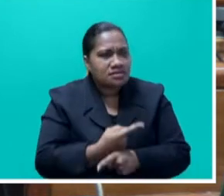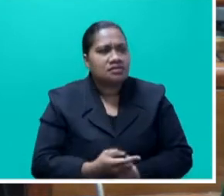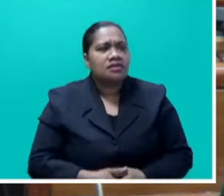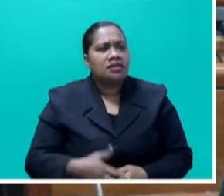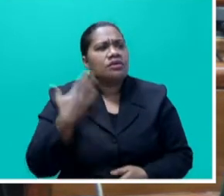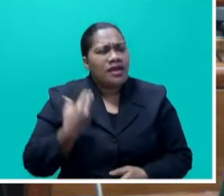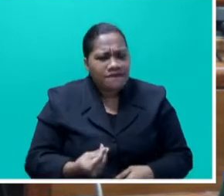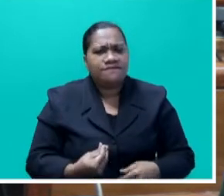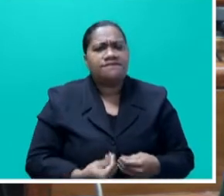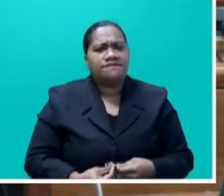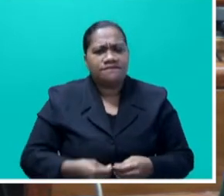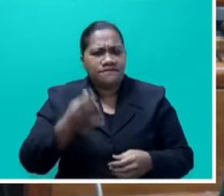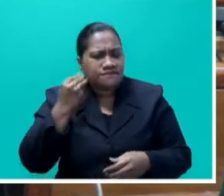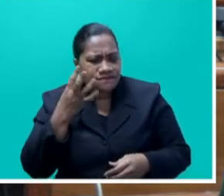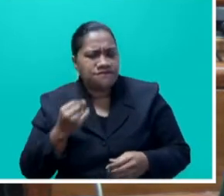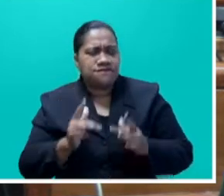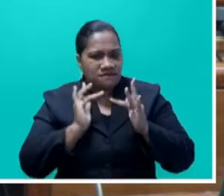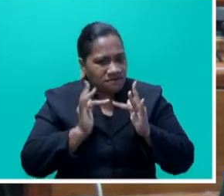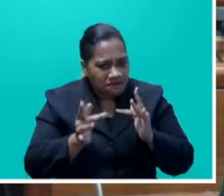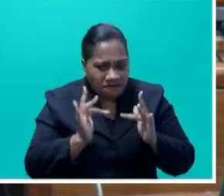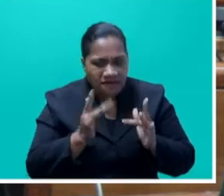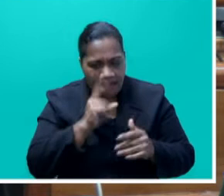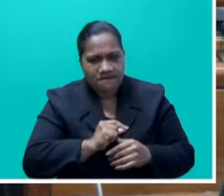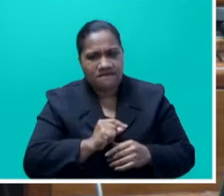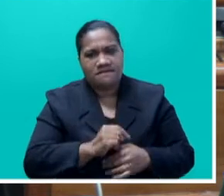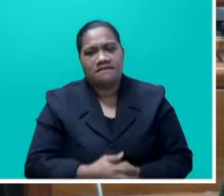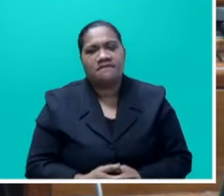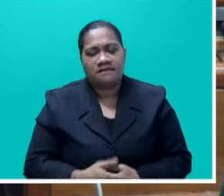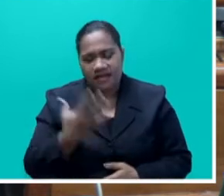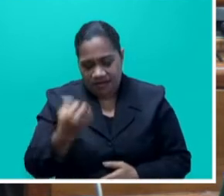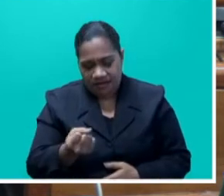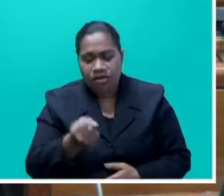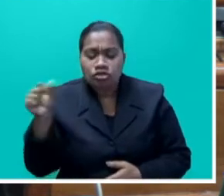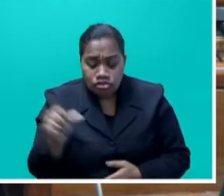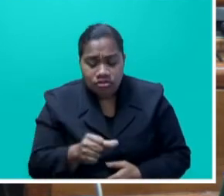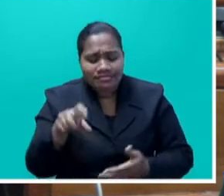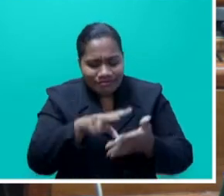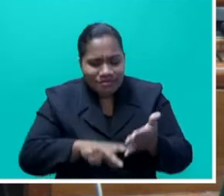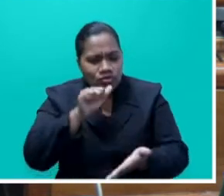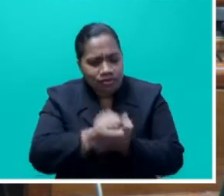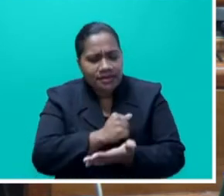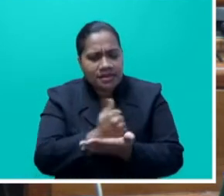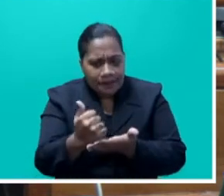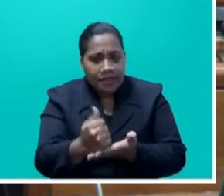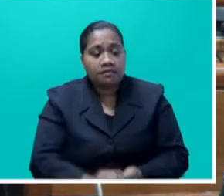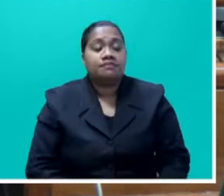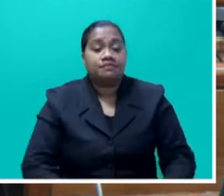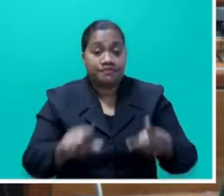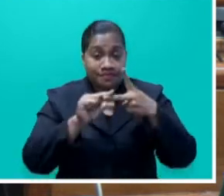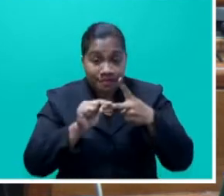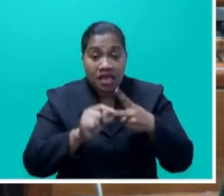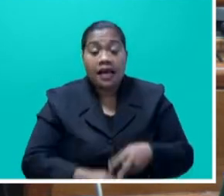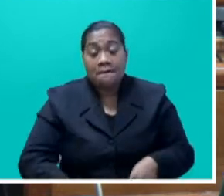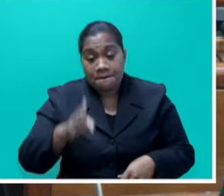homepage, Mr Speaker say. He should have, he should have got the right number. Secondly, Mr Speaker say, Mr Prasad said,